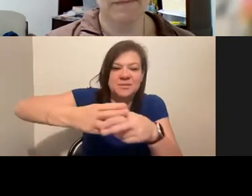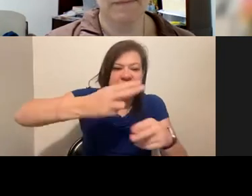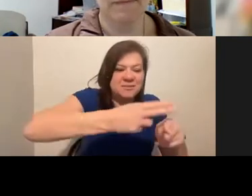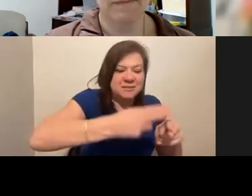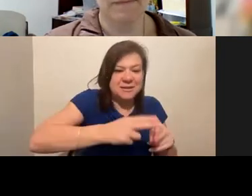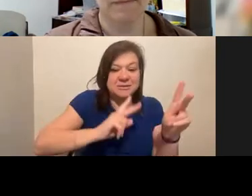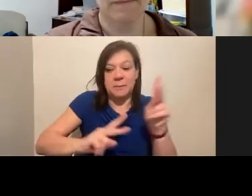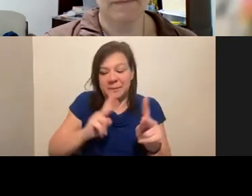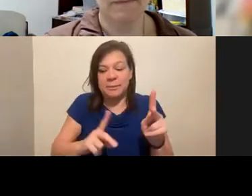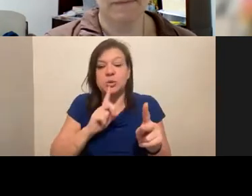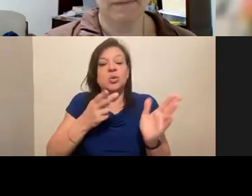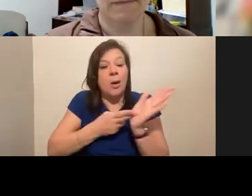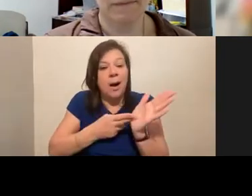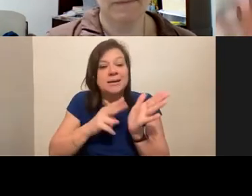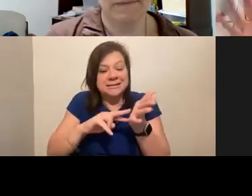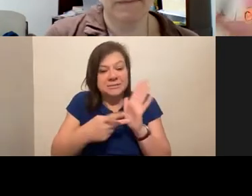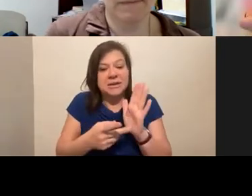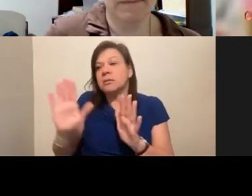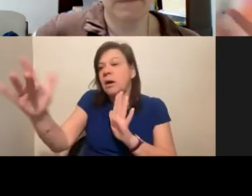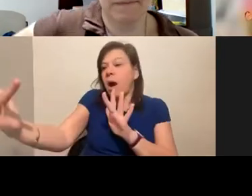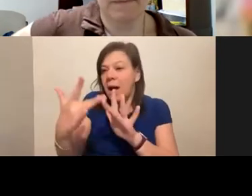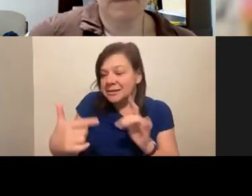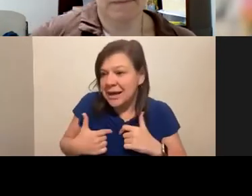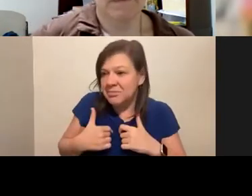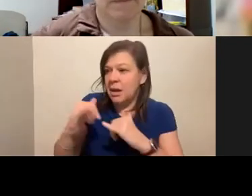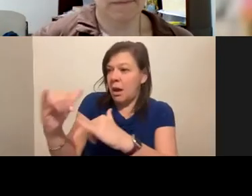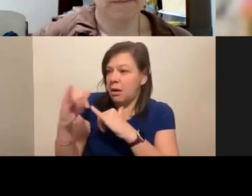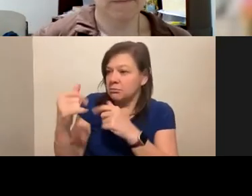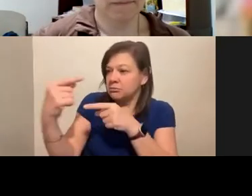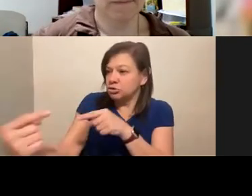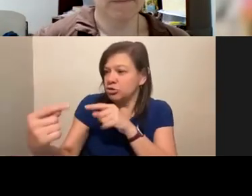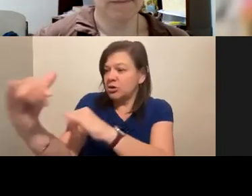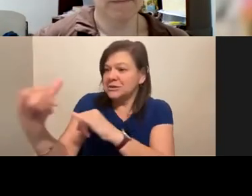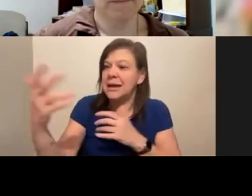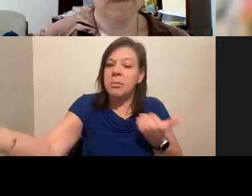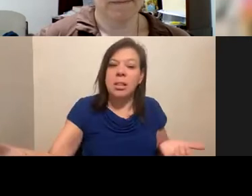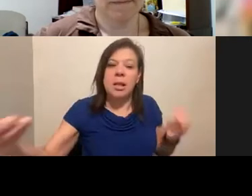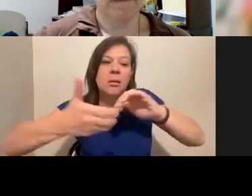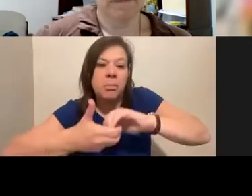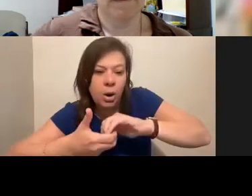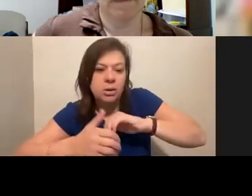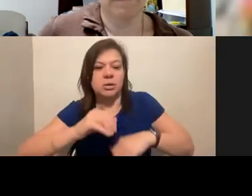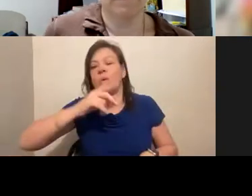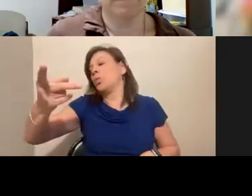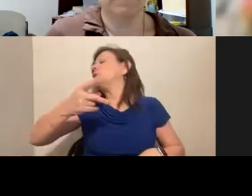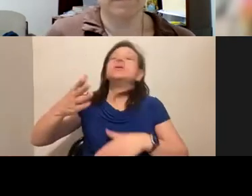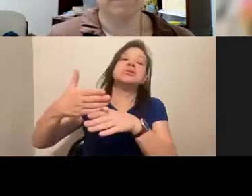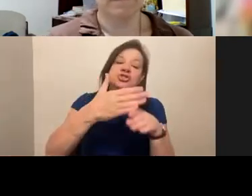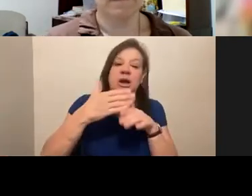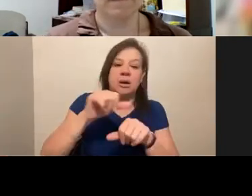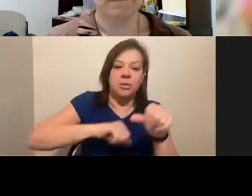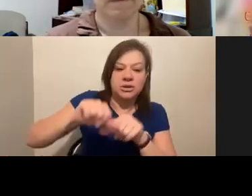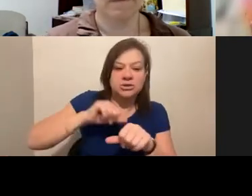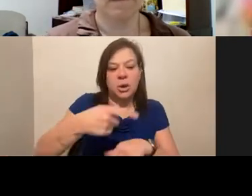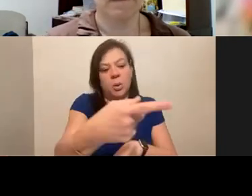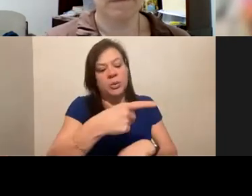genuinely mean, hey, reach out to me, I'm doing the same thing. Maybe we can partner together, maybe we can share with each other, maybe we